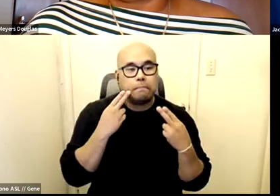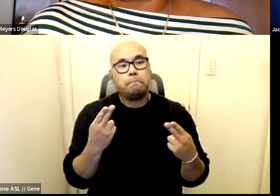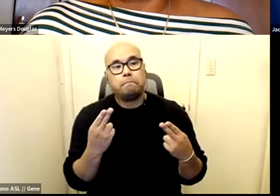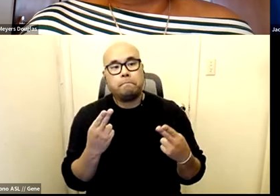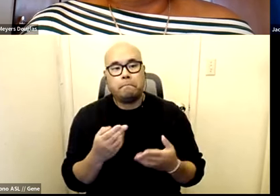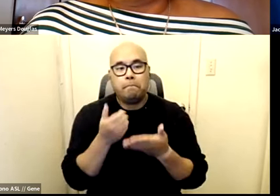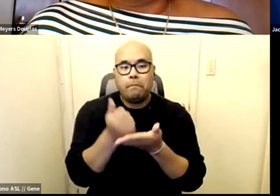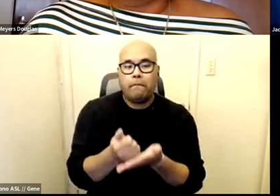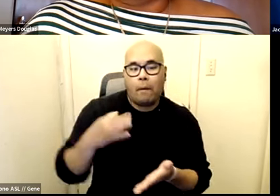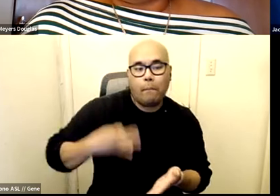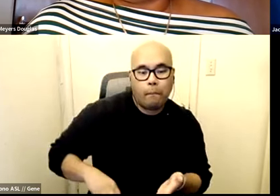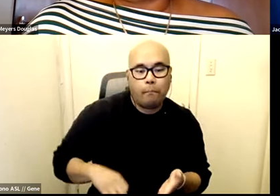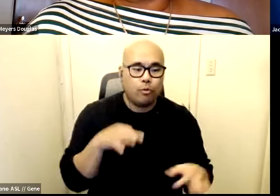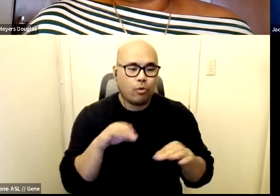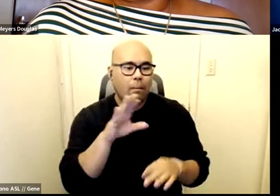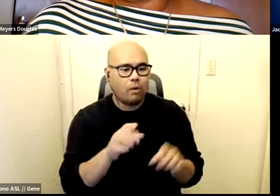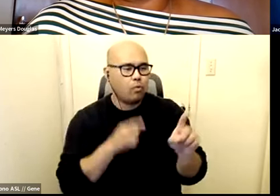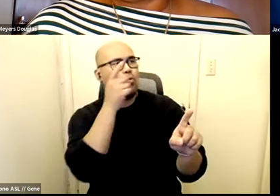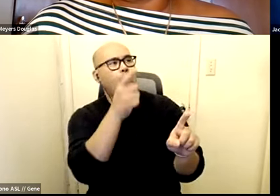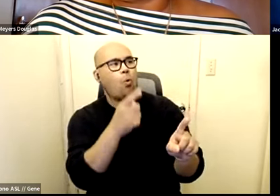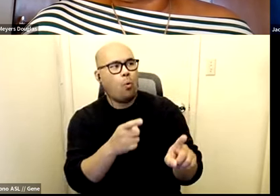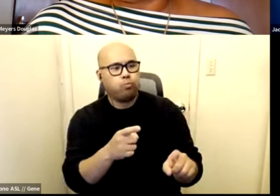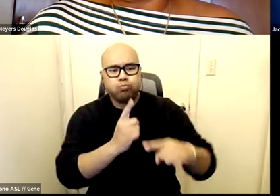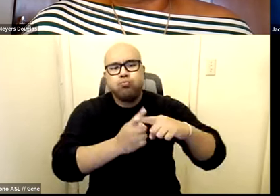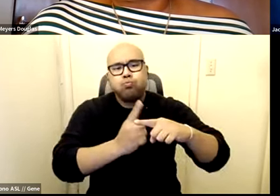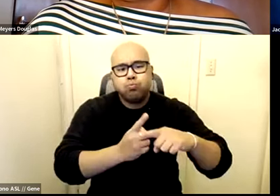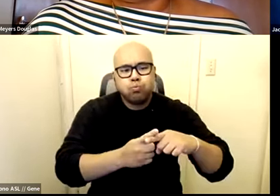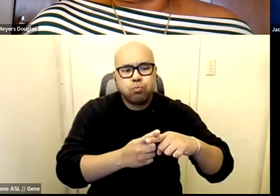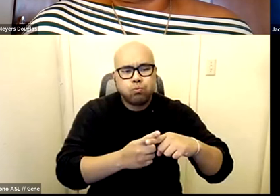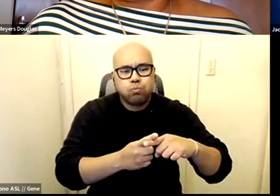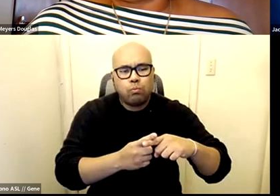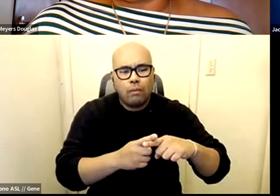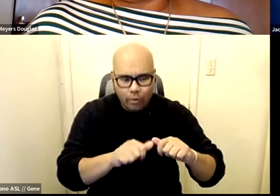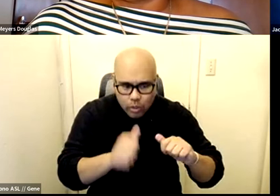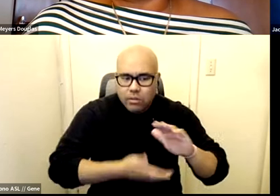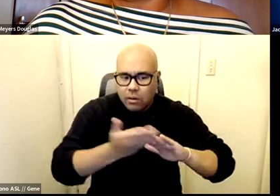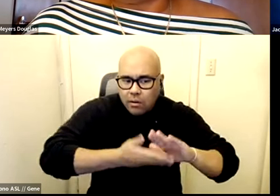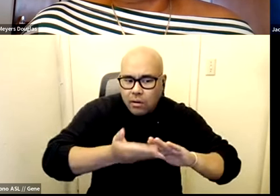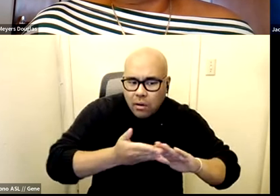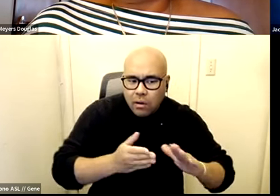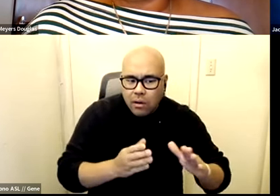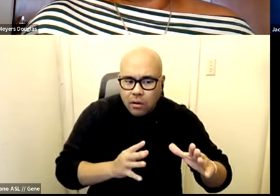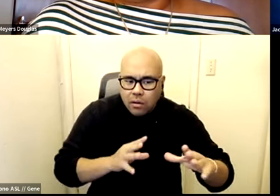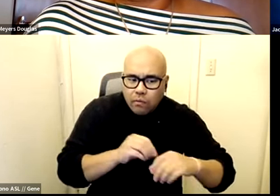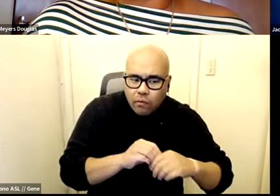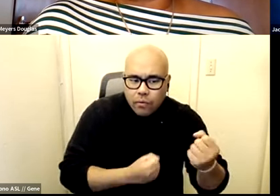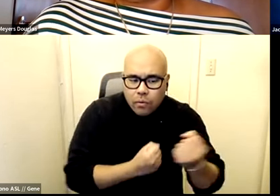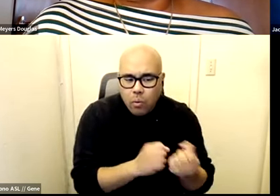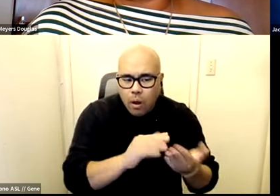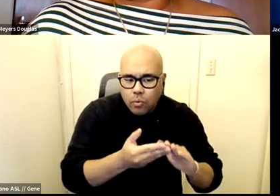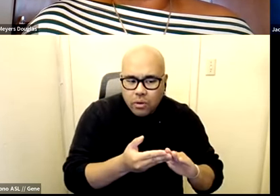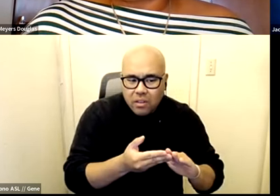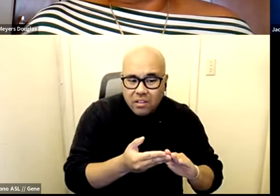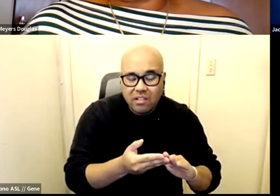description of their mission in the way that they're supposed to operate in our communities. They all have